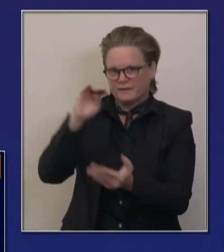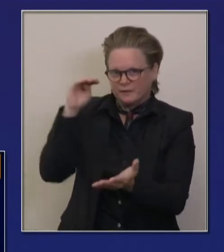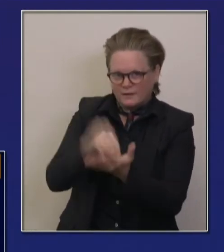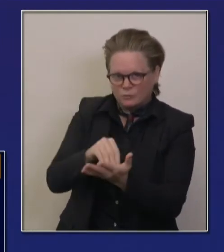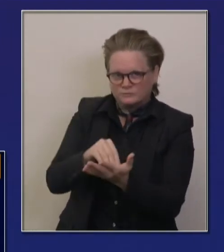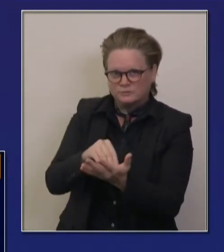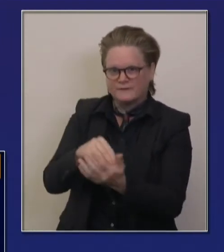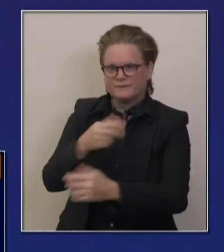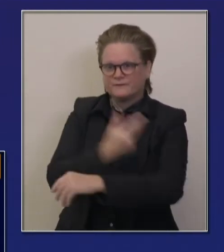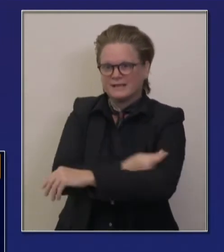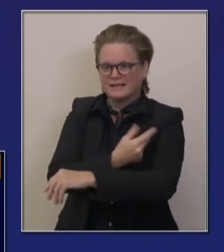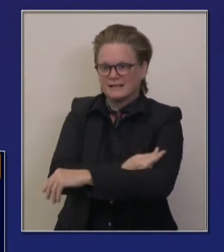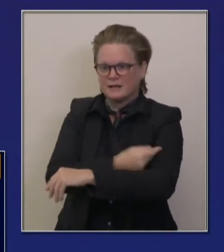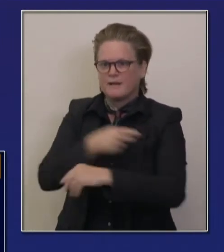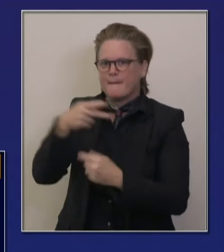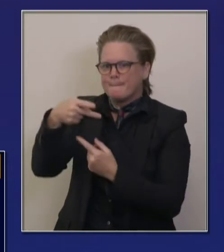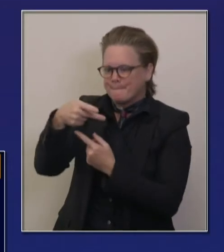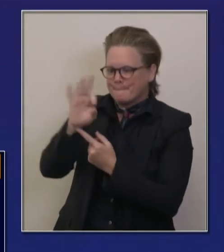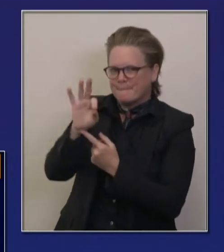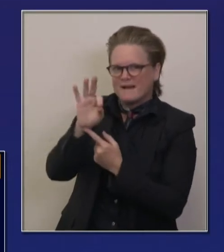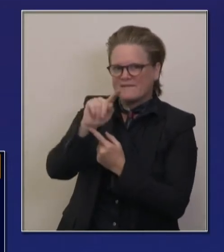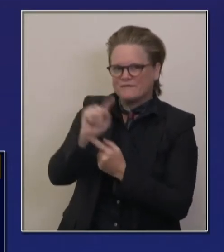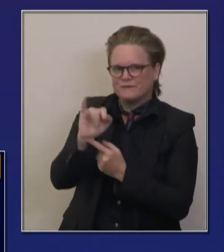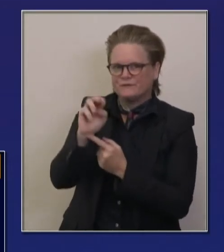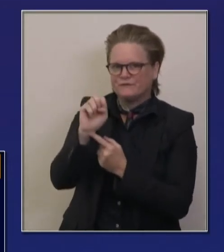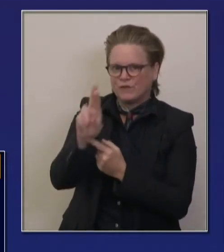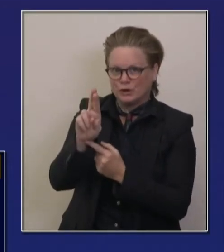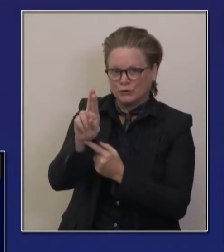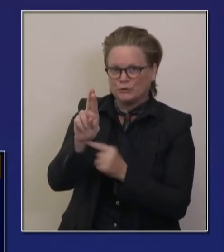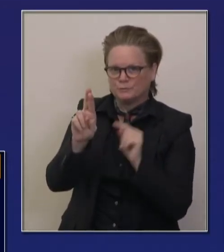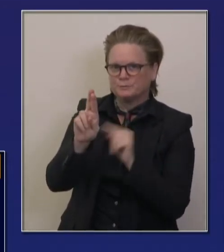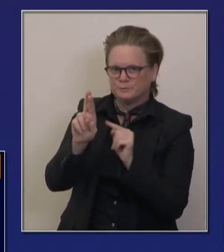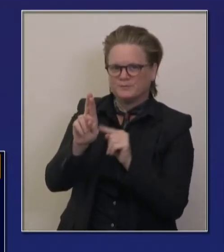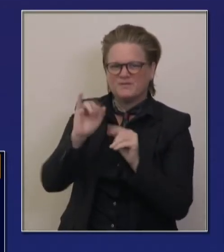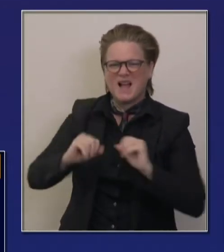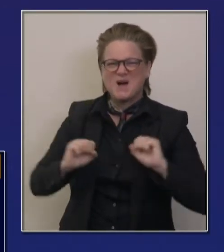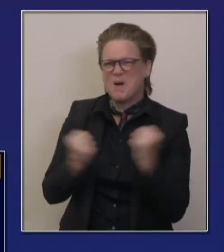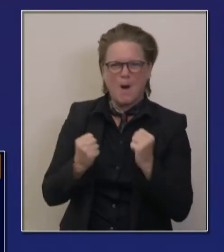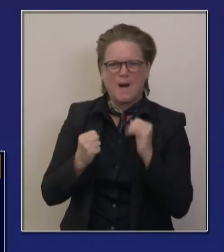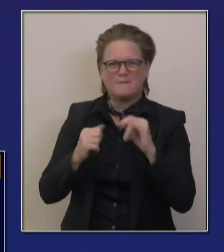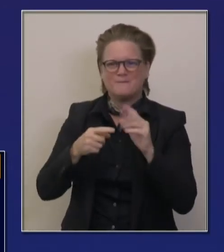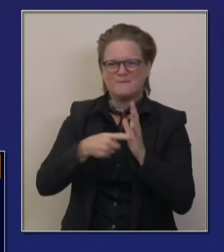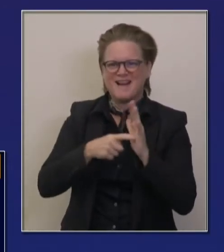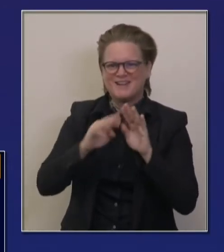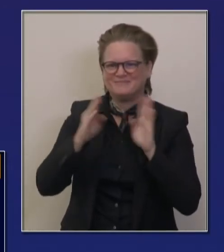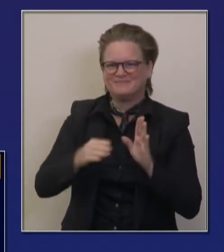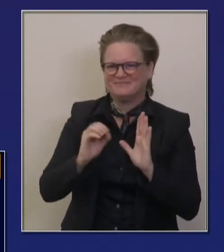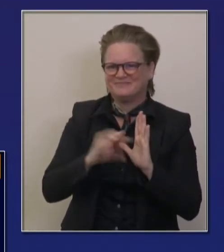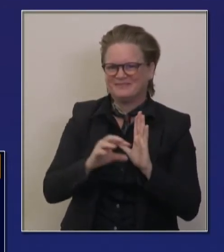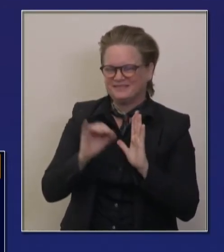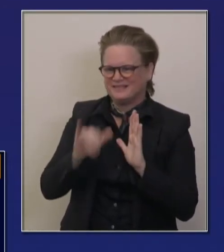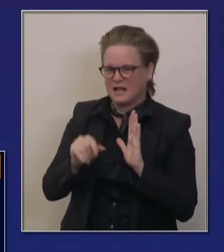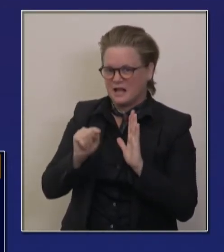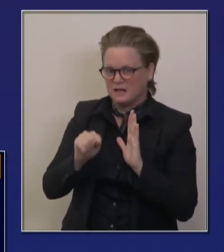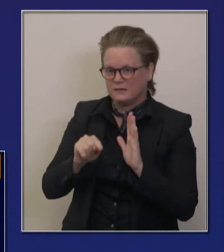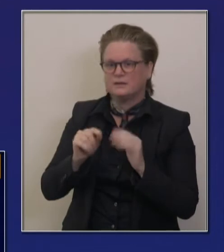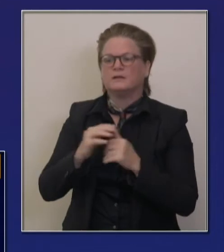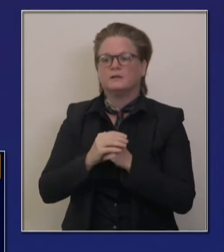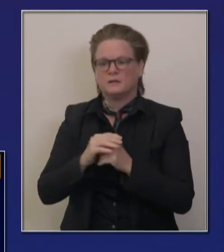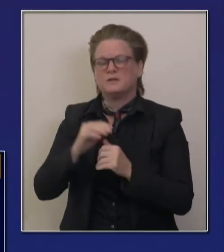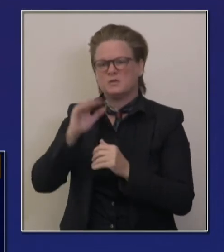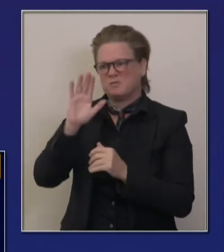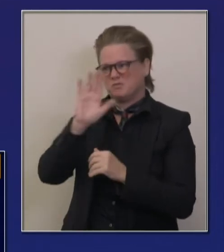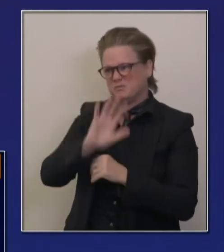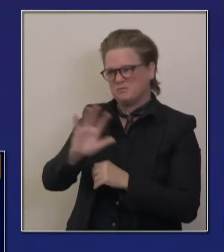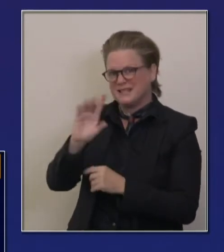avail themselves as early as the 15th of this month. For planning purposes, we've had it around the 12th to the 15th. But for the